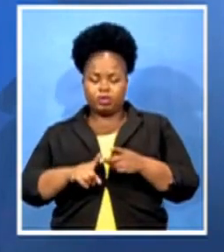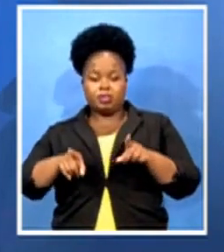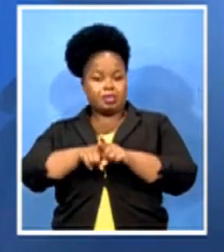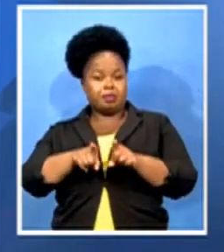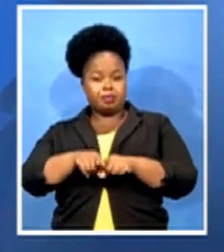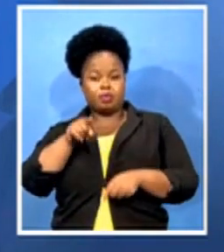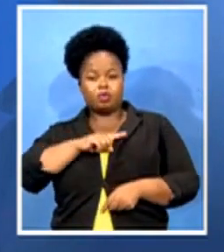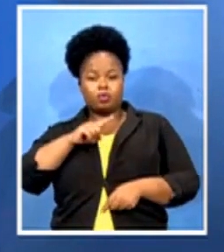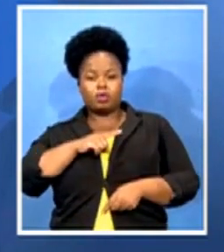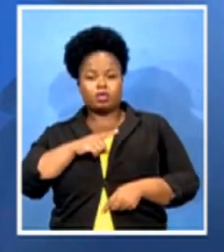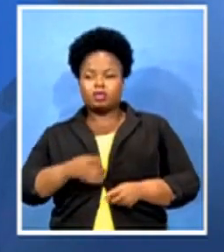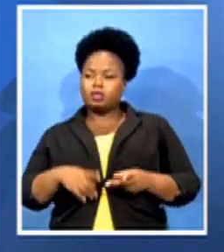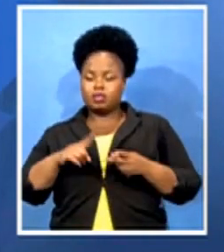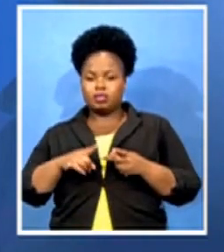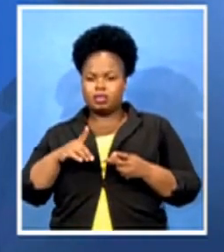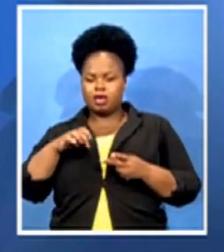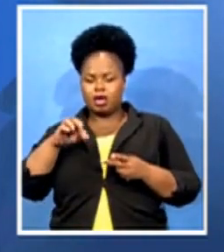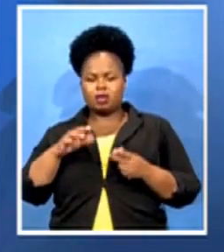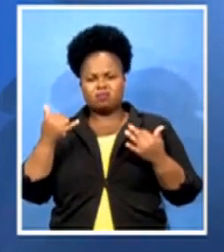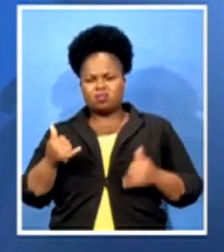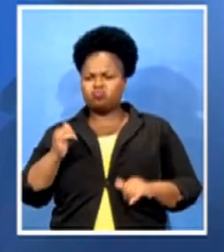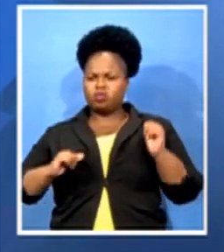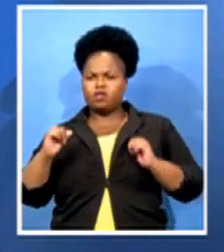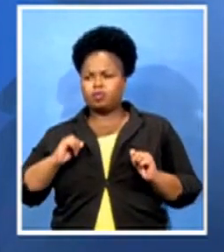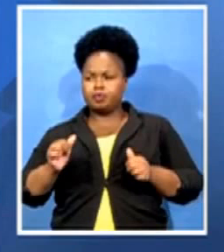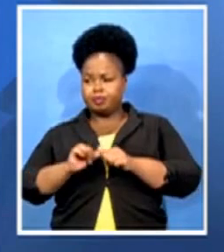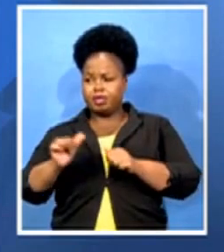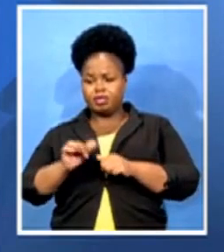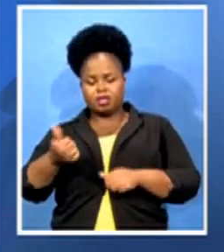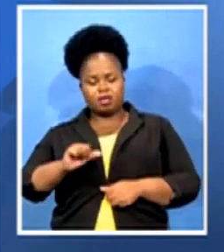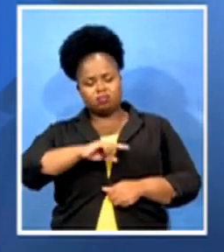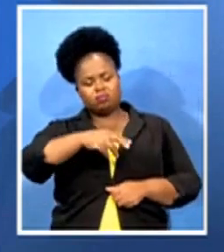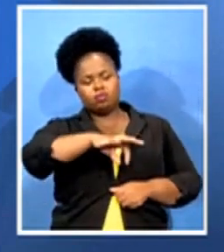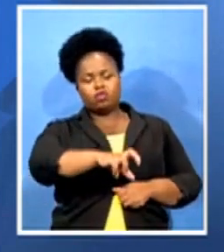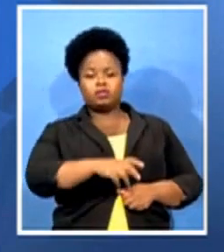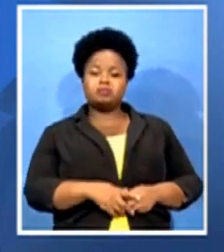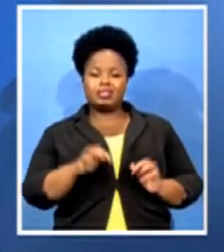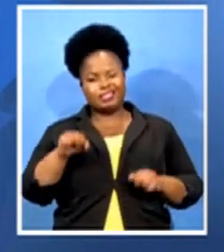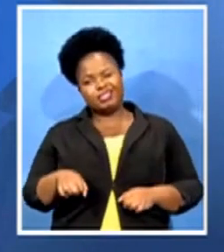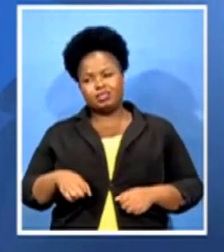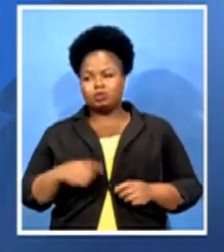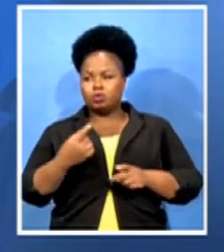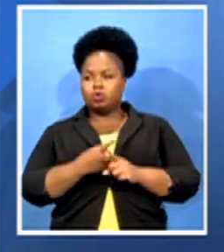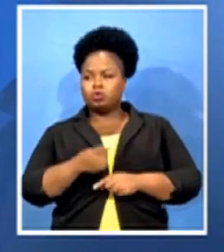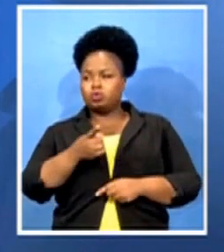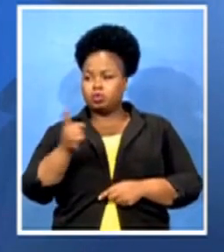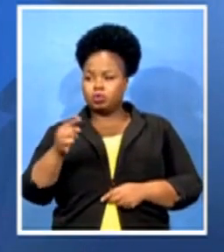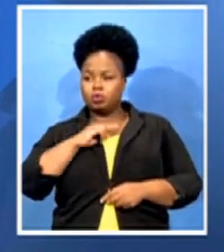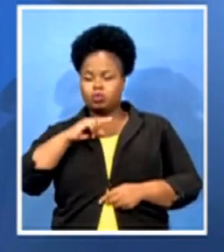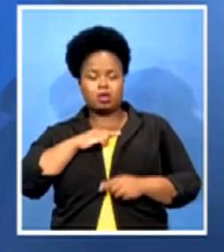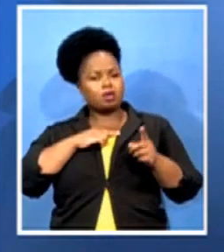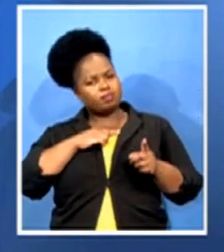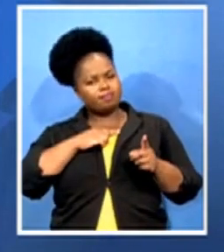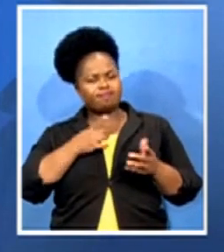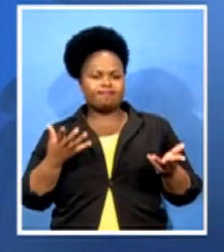performing better than our province. So yes, it is an area of concern. will continue to make the call